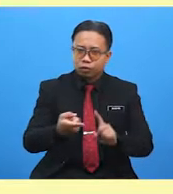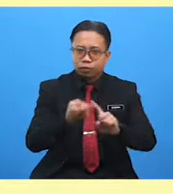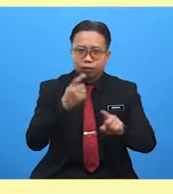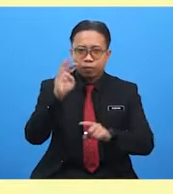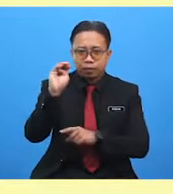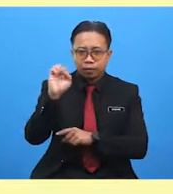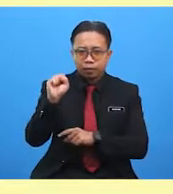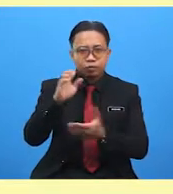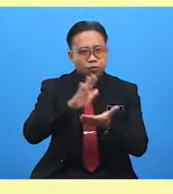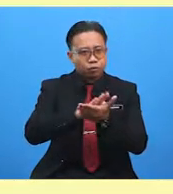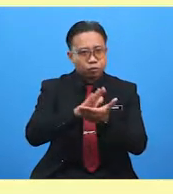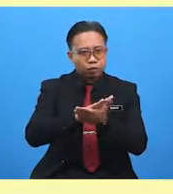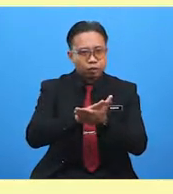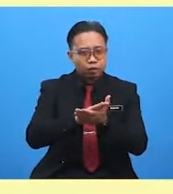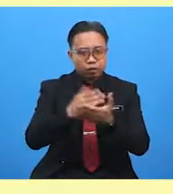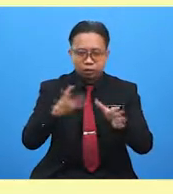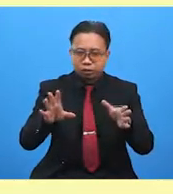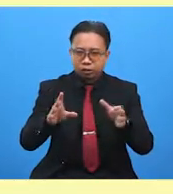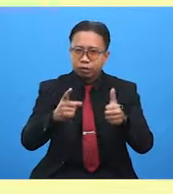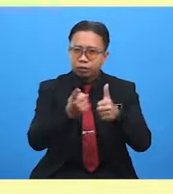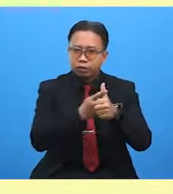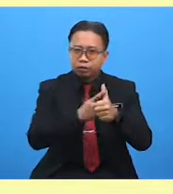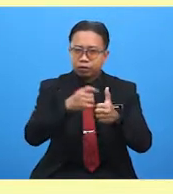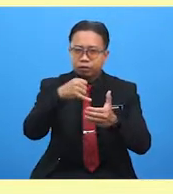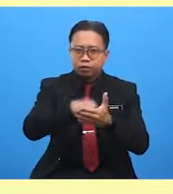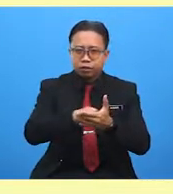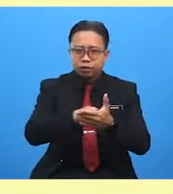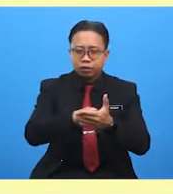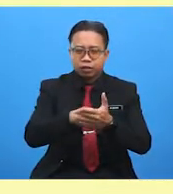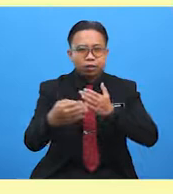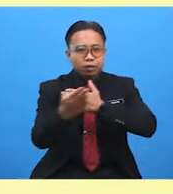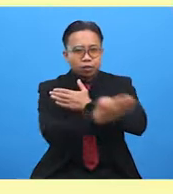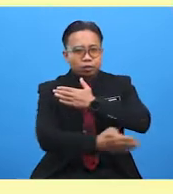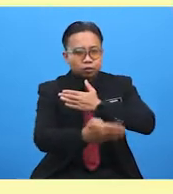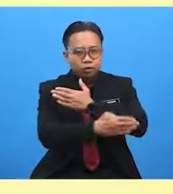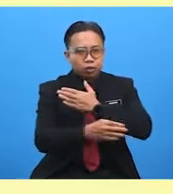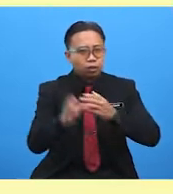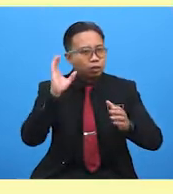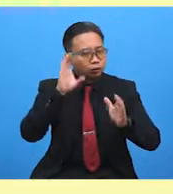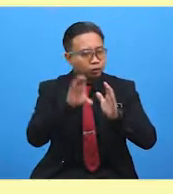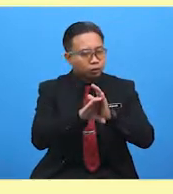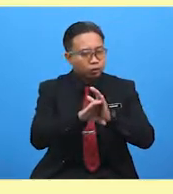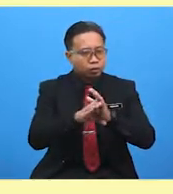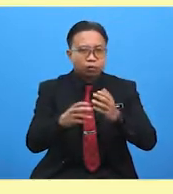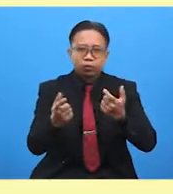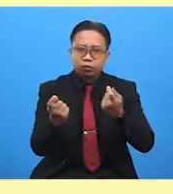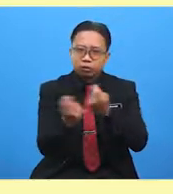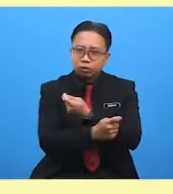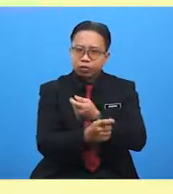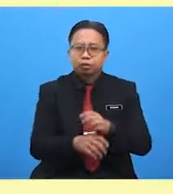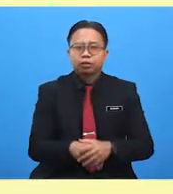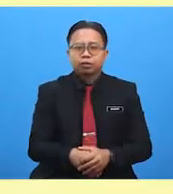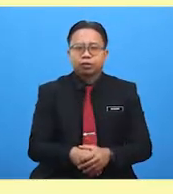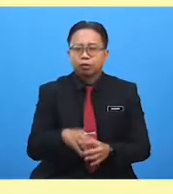Coventry, has come first in a national photography competition. 14